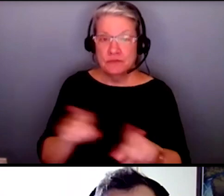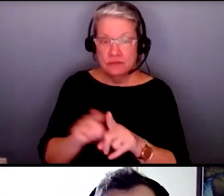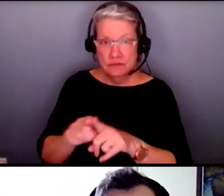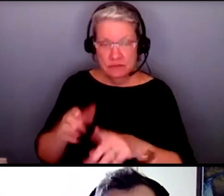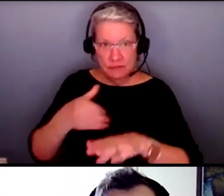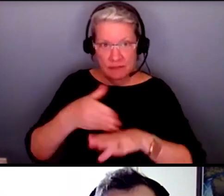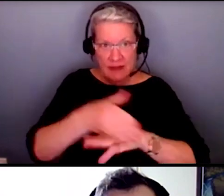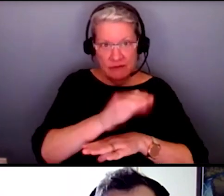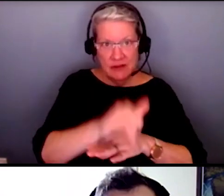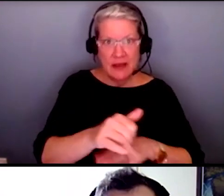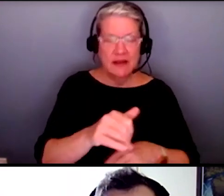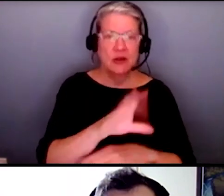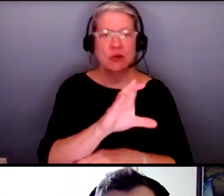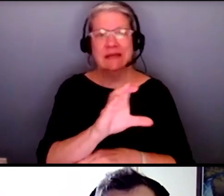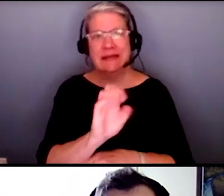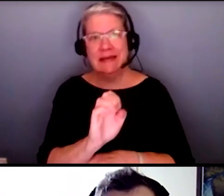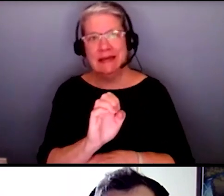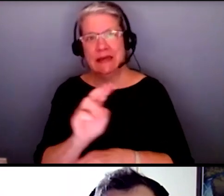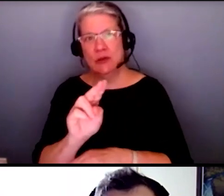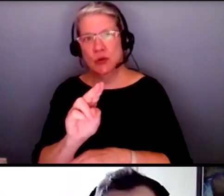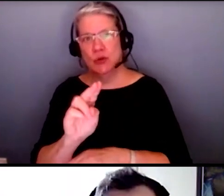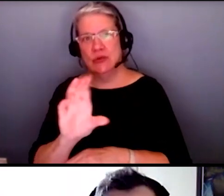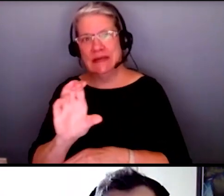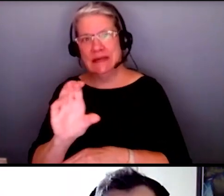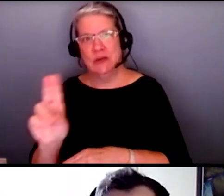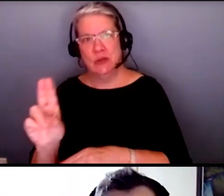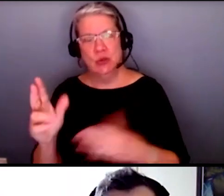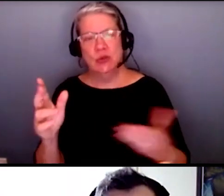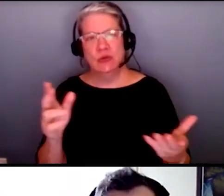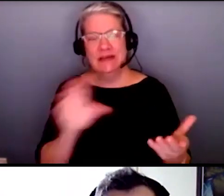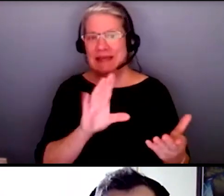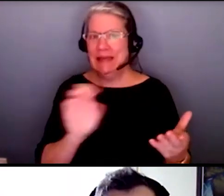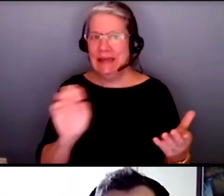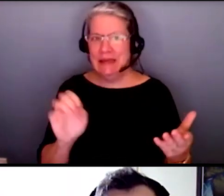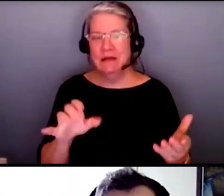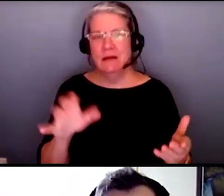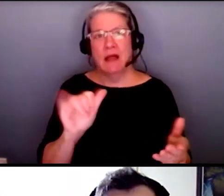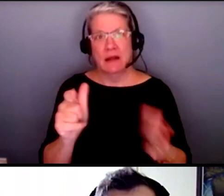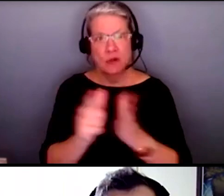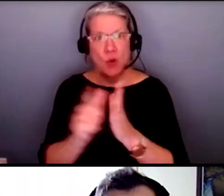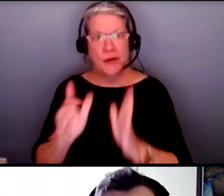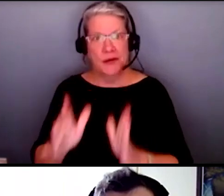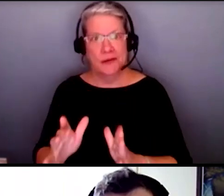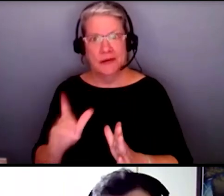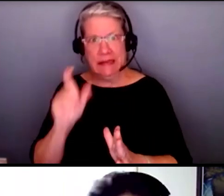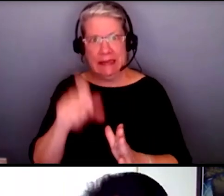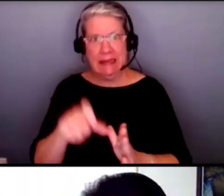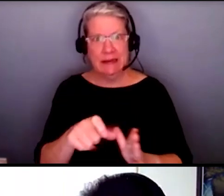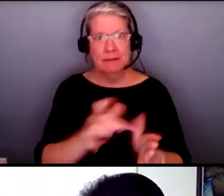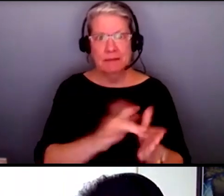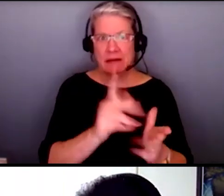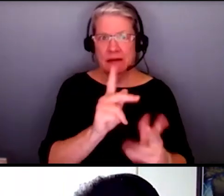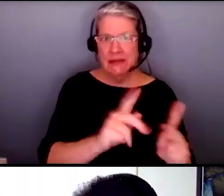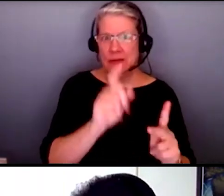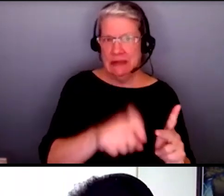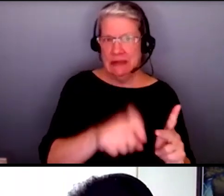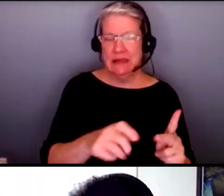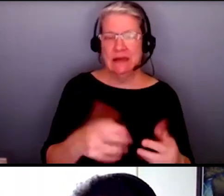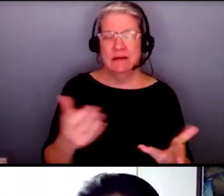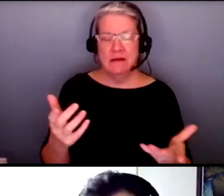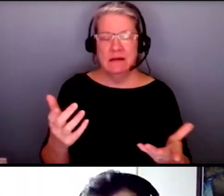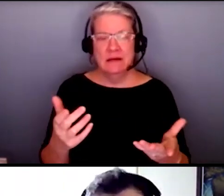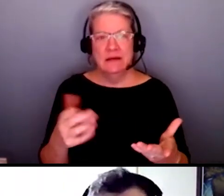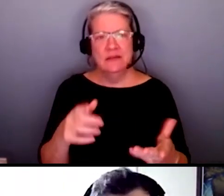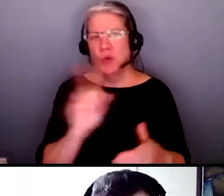continuing education things like lawyers do right so I'll just give a quick example of something that happened to me